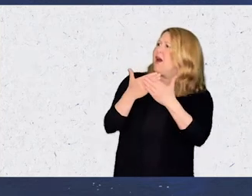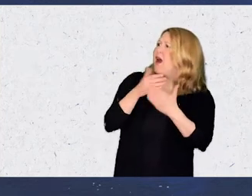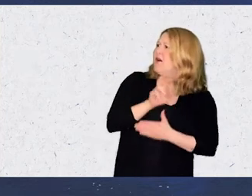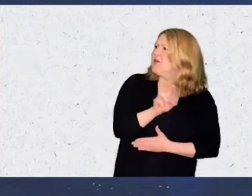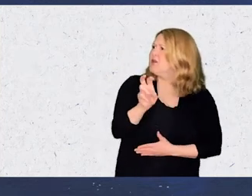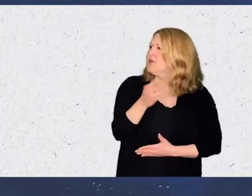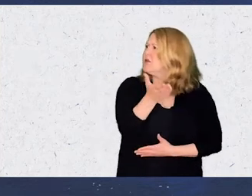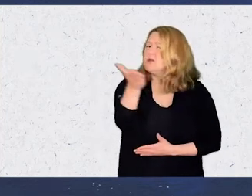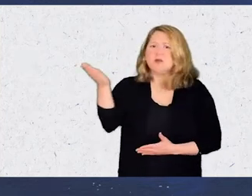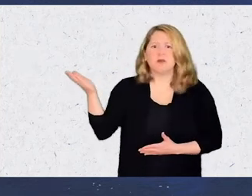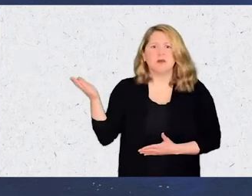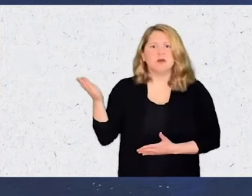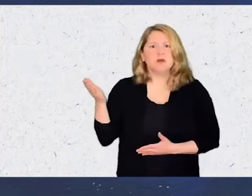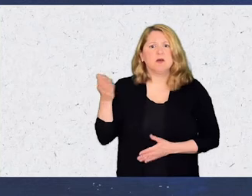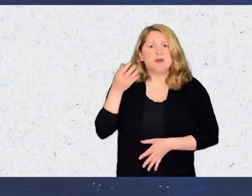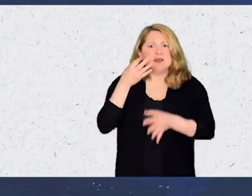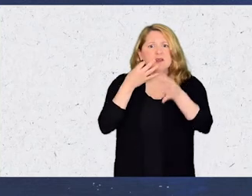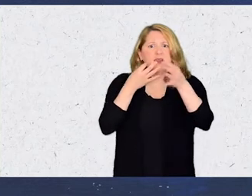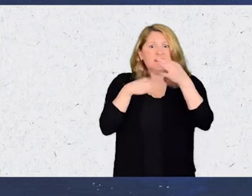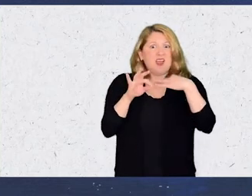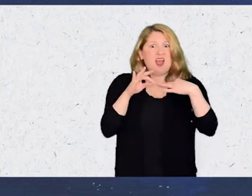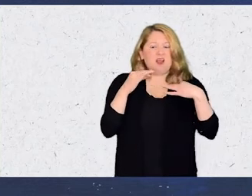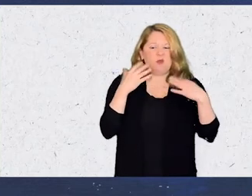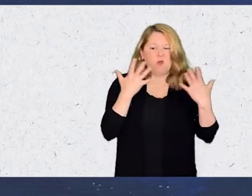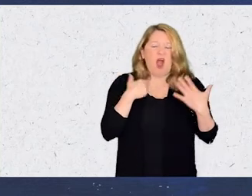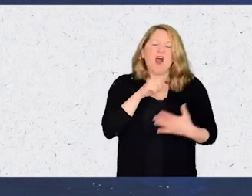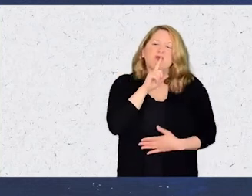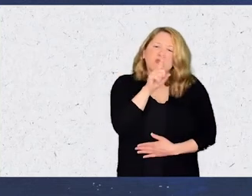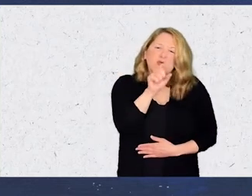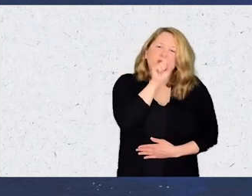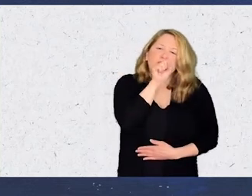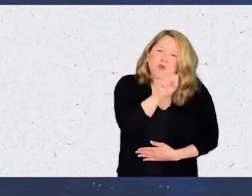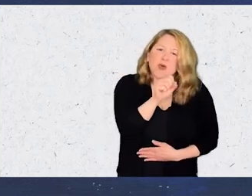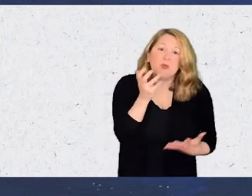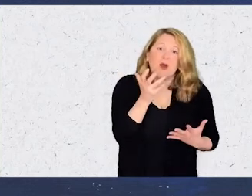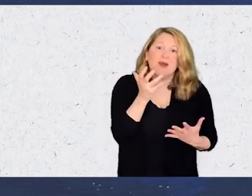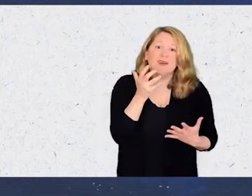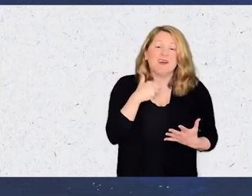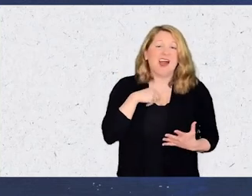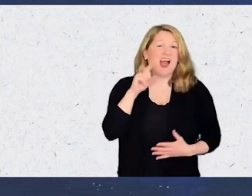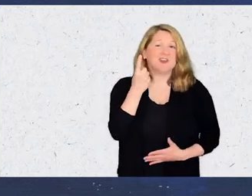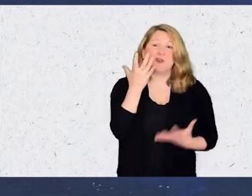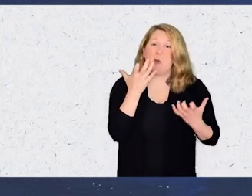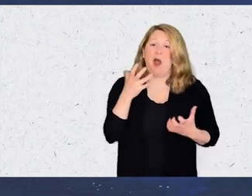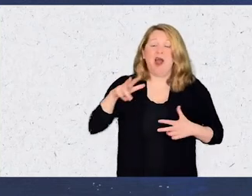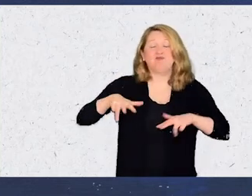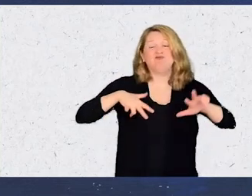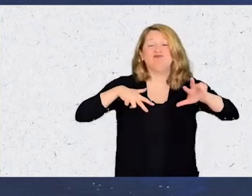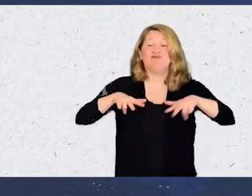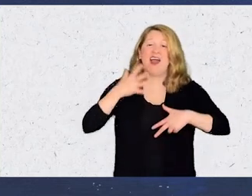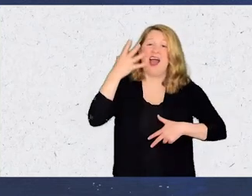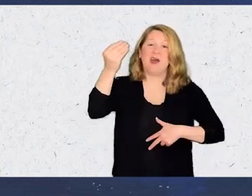instead of what I truly love, which is just hiking on trails.